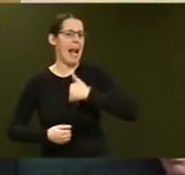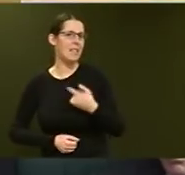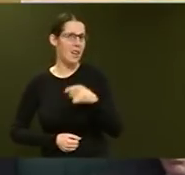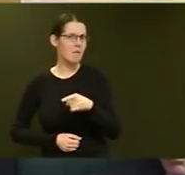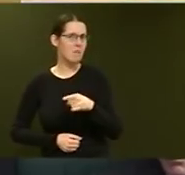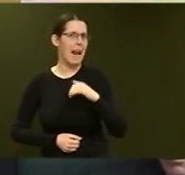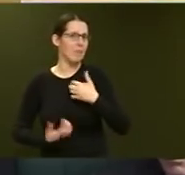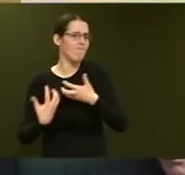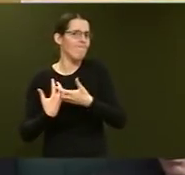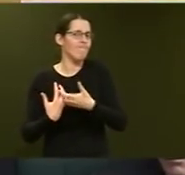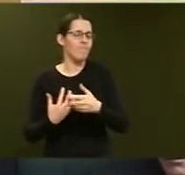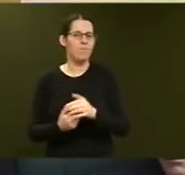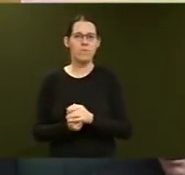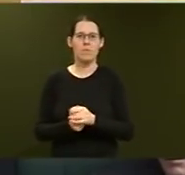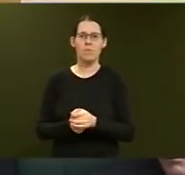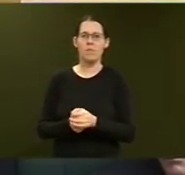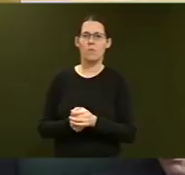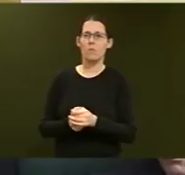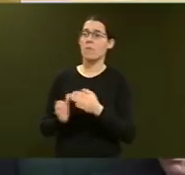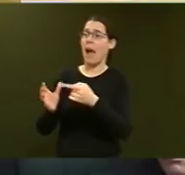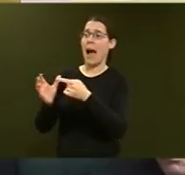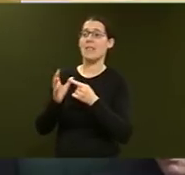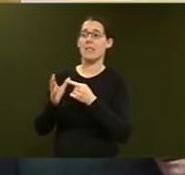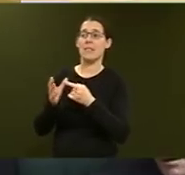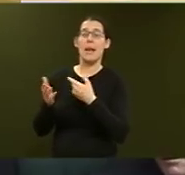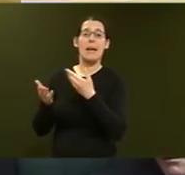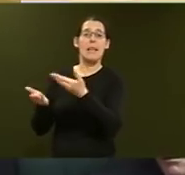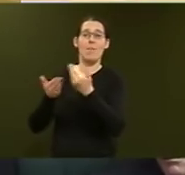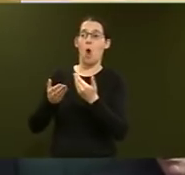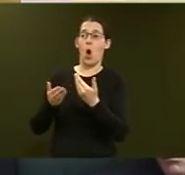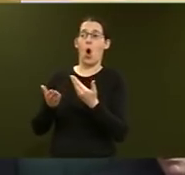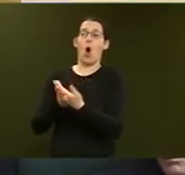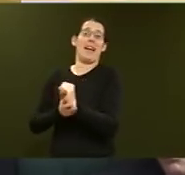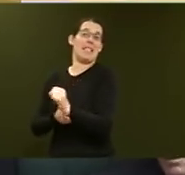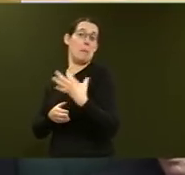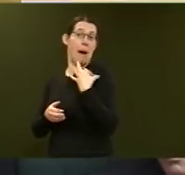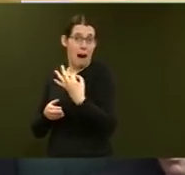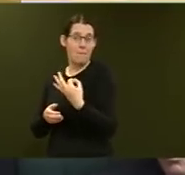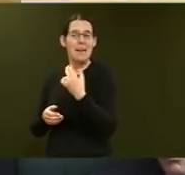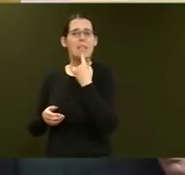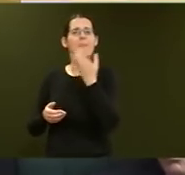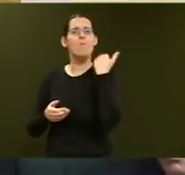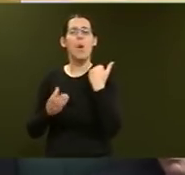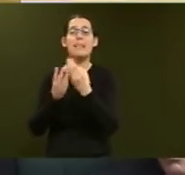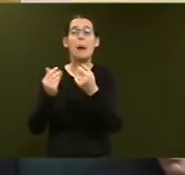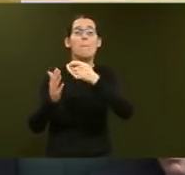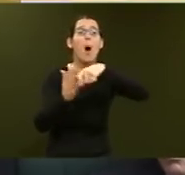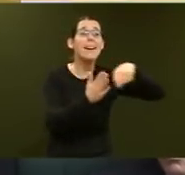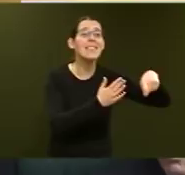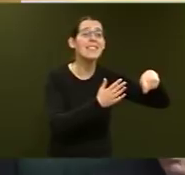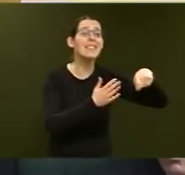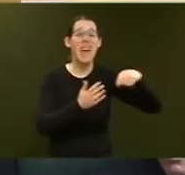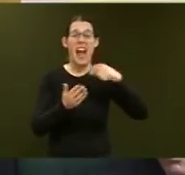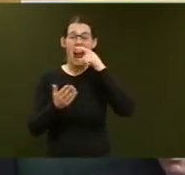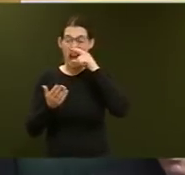When answers given on his behalf said that properties could be sold directly off the plans to some buyers, without these